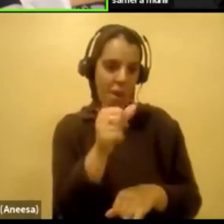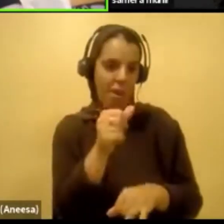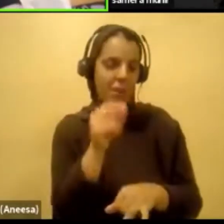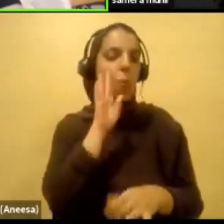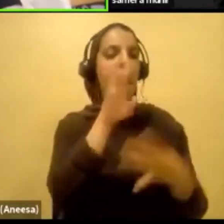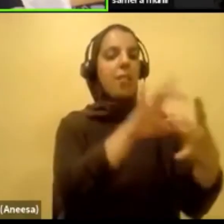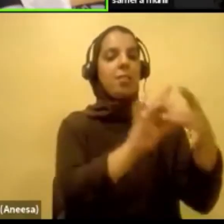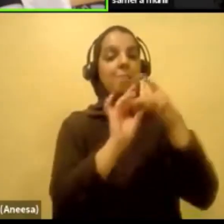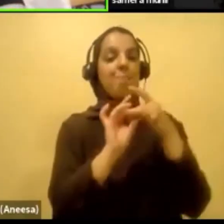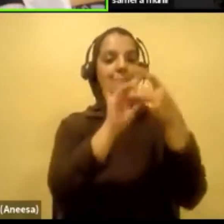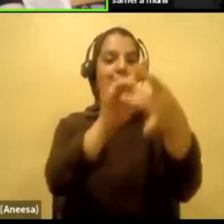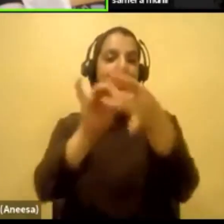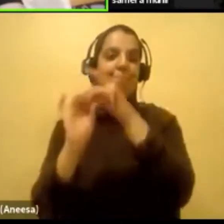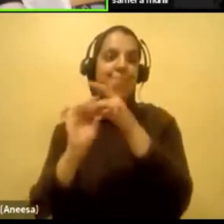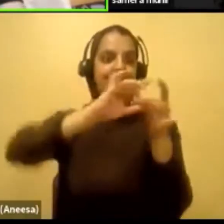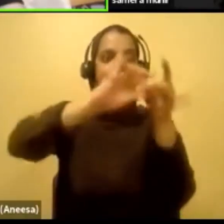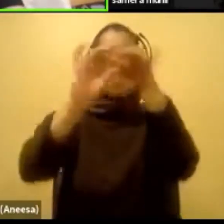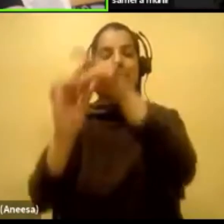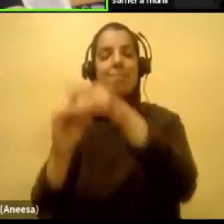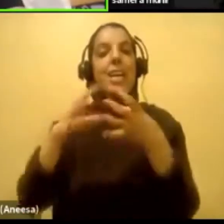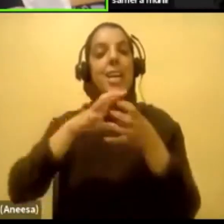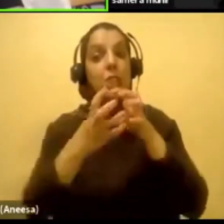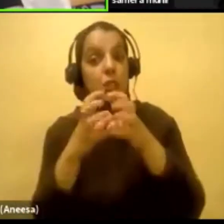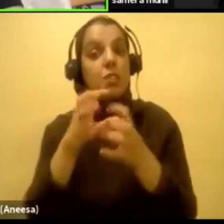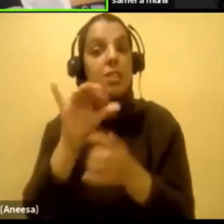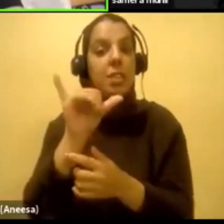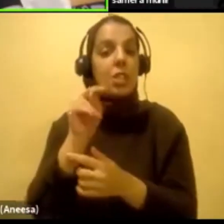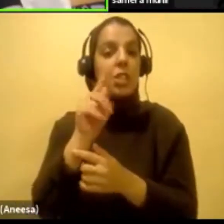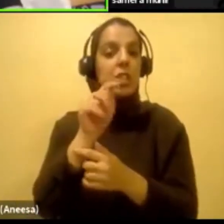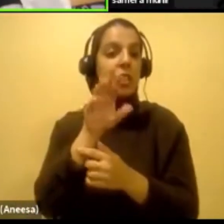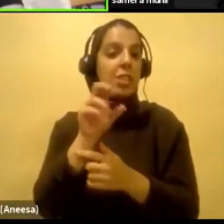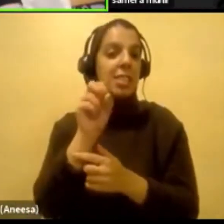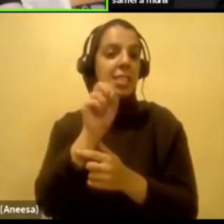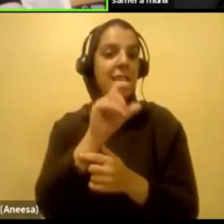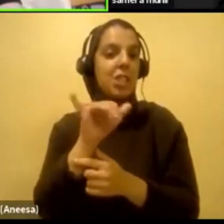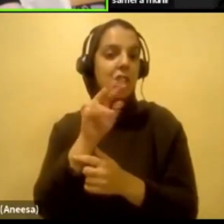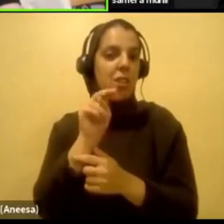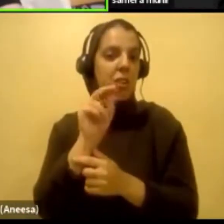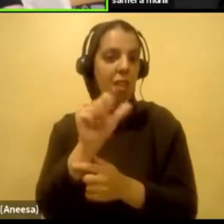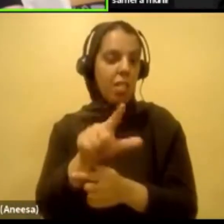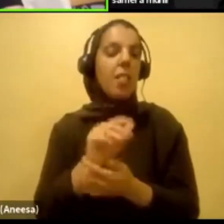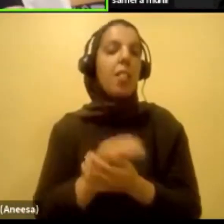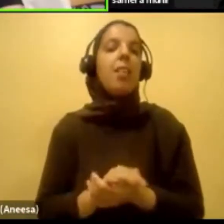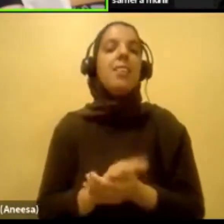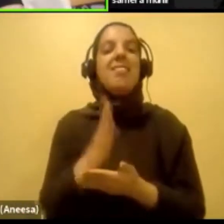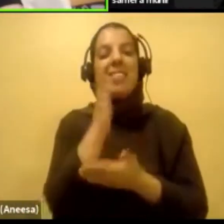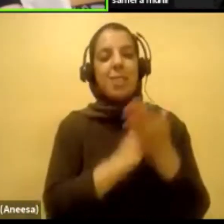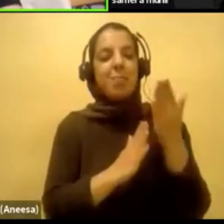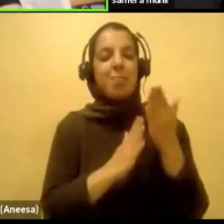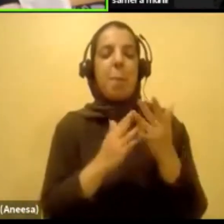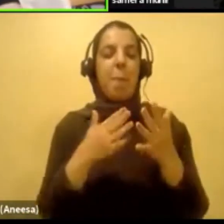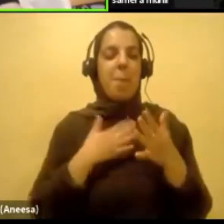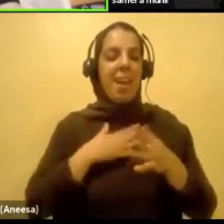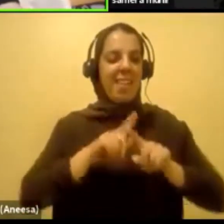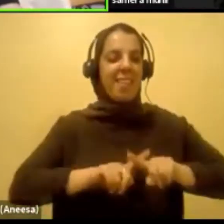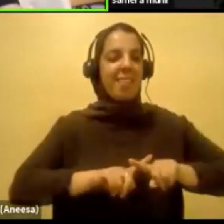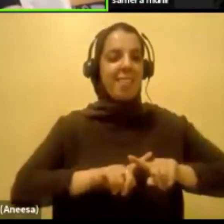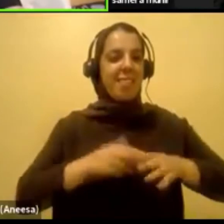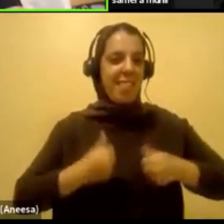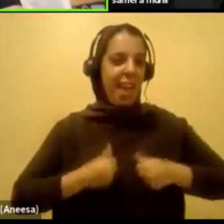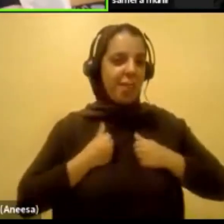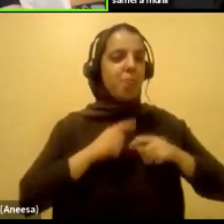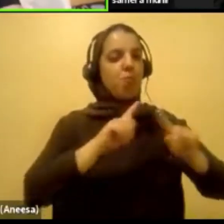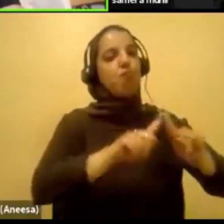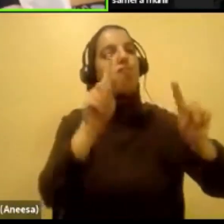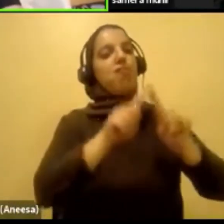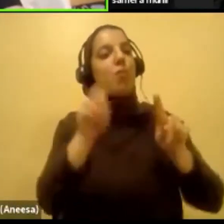You know, in every aspect of my life, each identity may operate and function differently. The different parts of me are all powerful, have